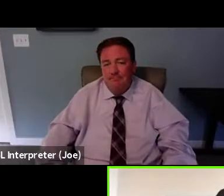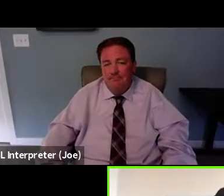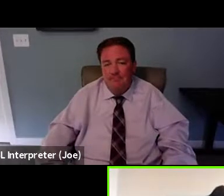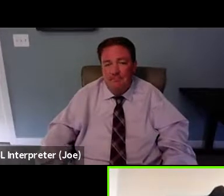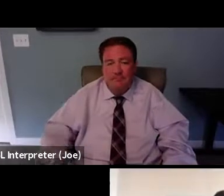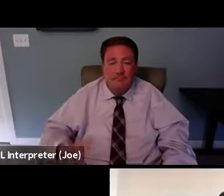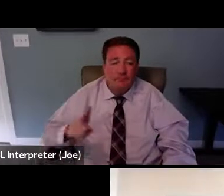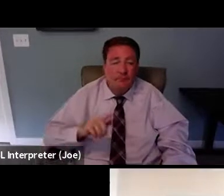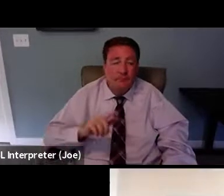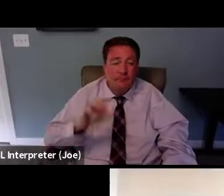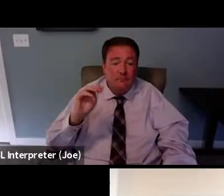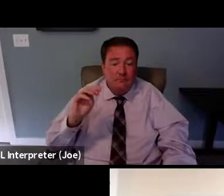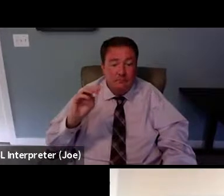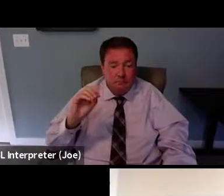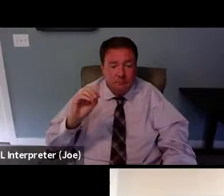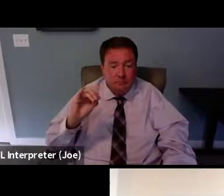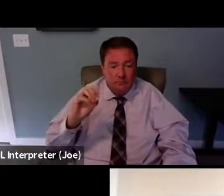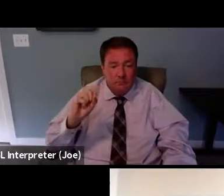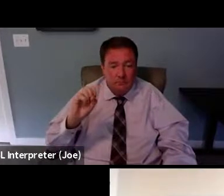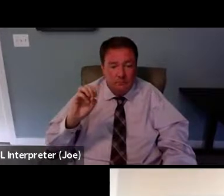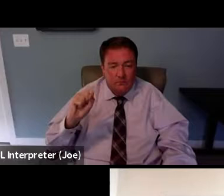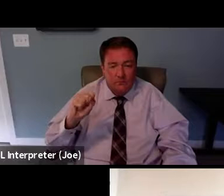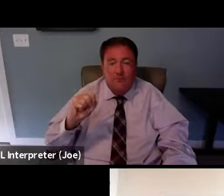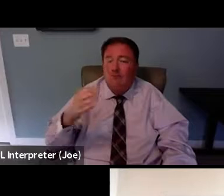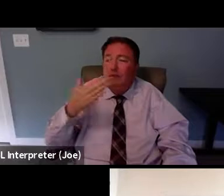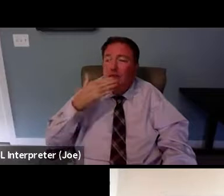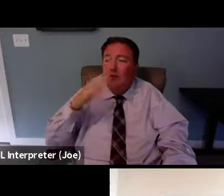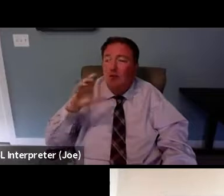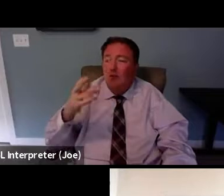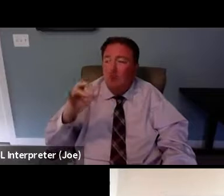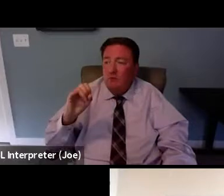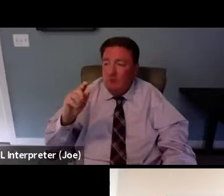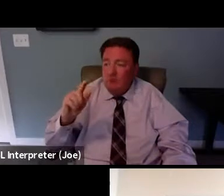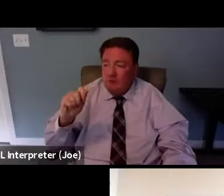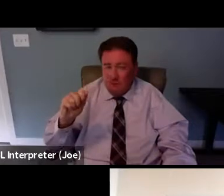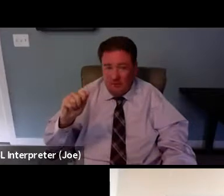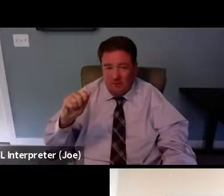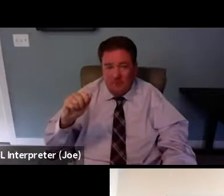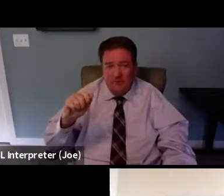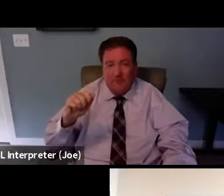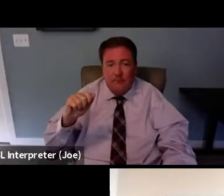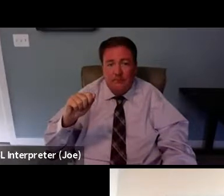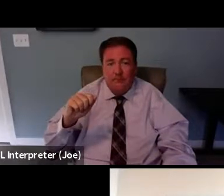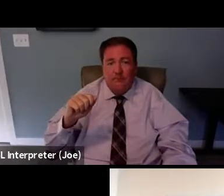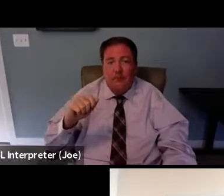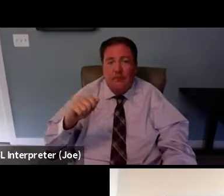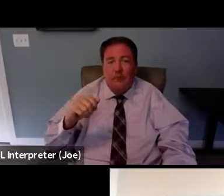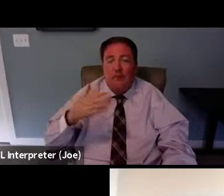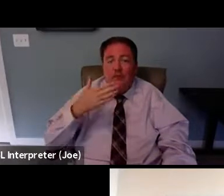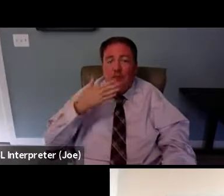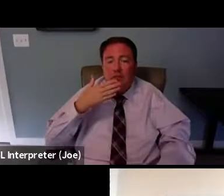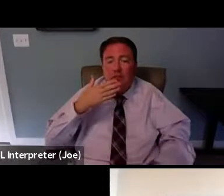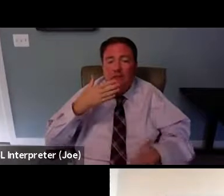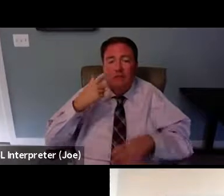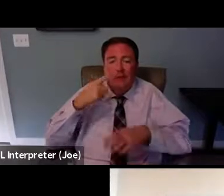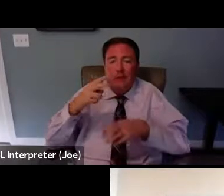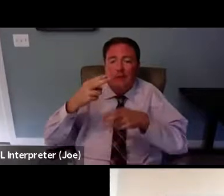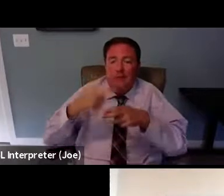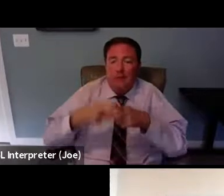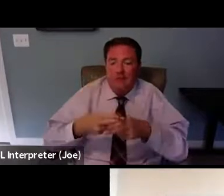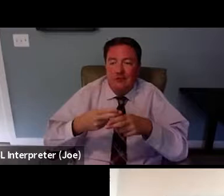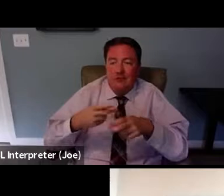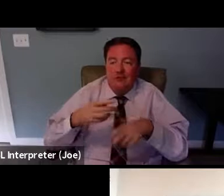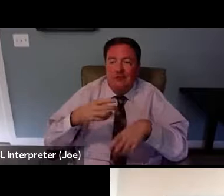Hi. Thank you, Christina, for mentioning the aging population. And I think, I mean, I want to